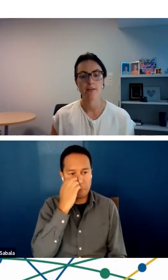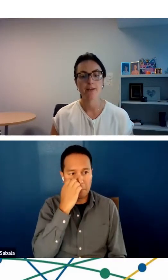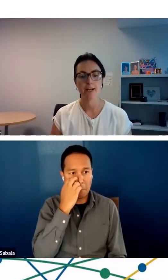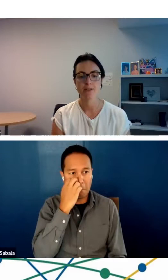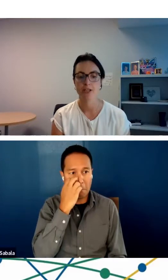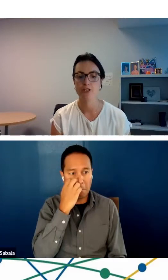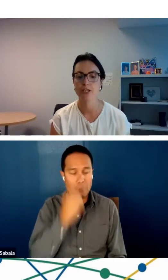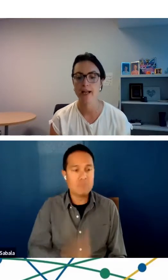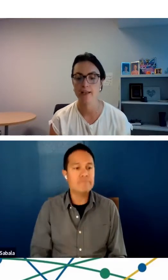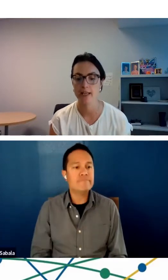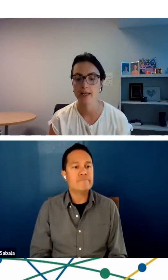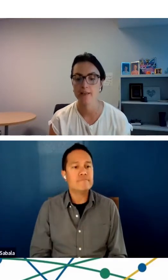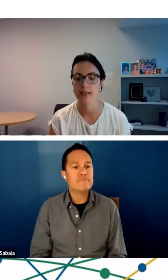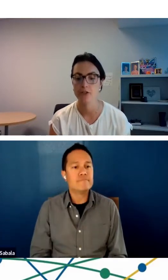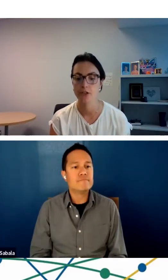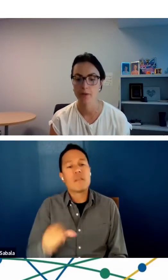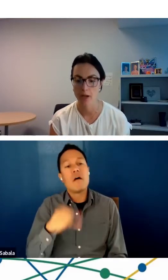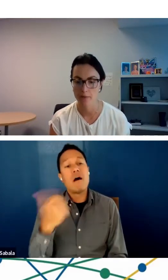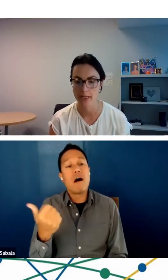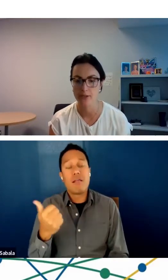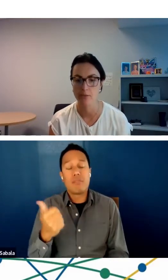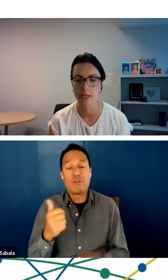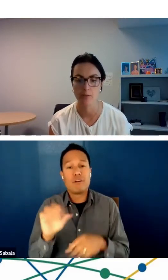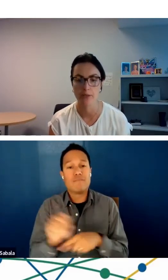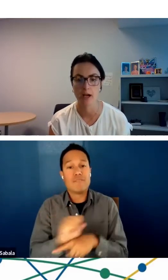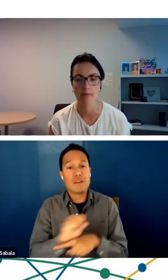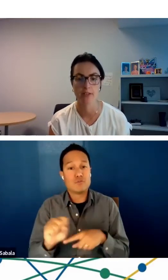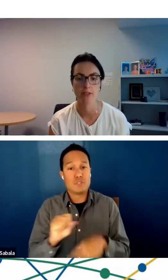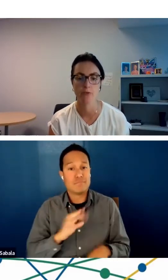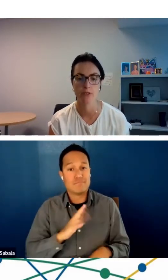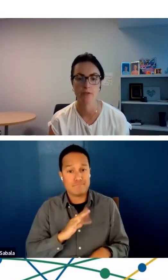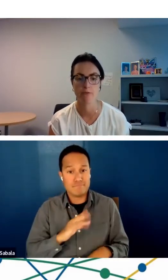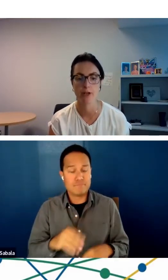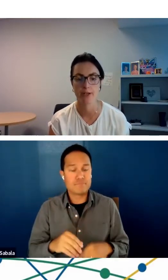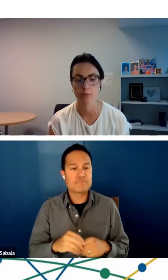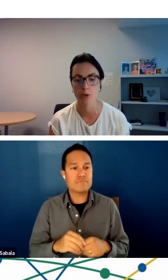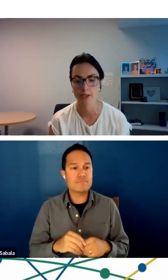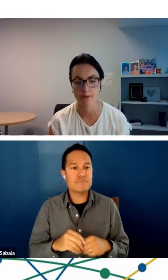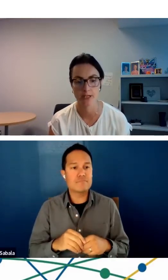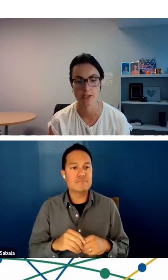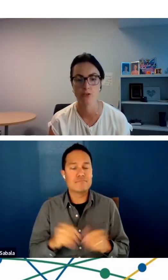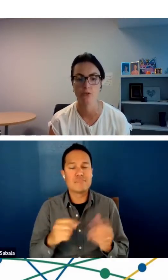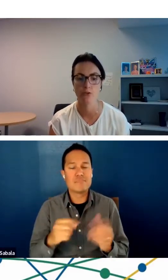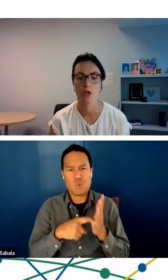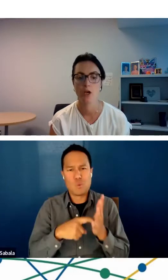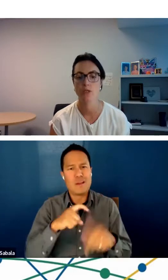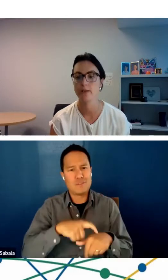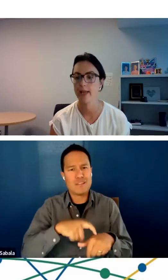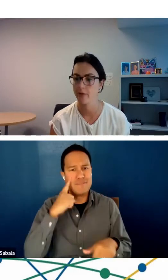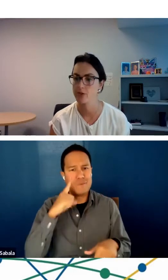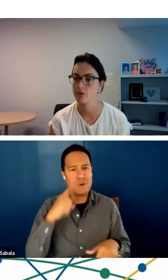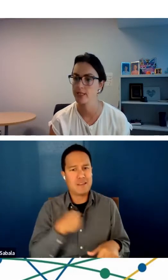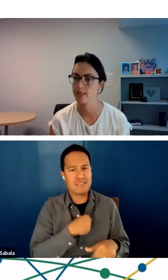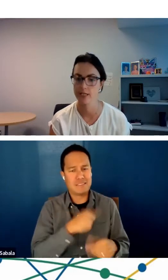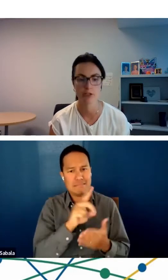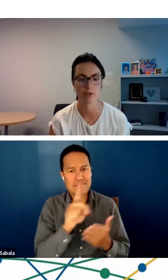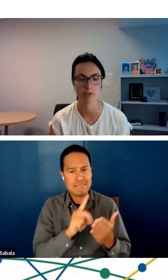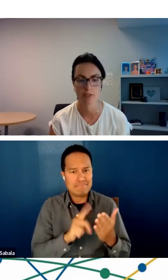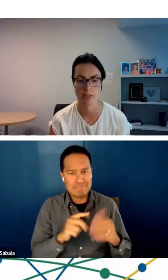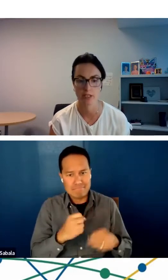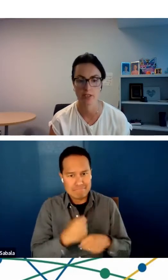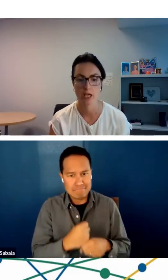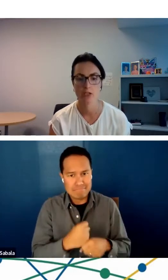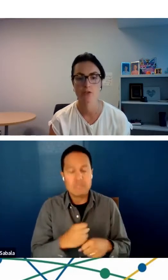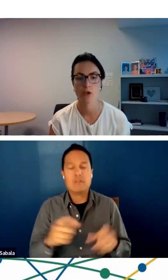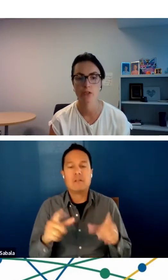The other nice functionality that it took a bit to build, but obviously was very important for us to do was language translation